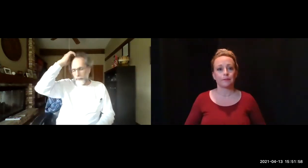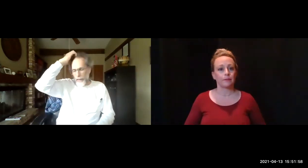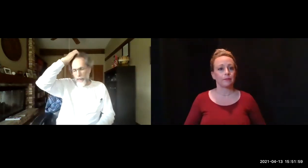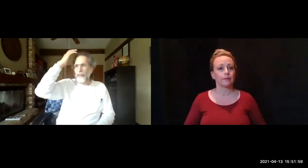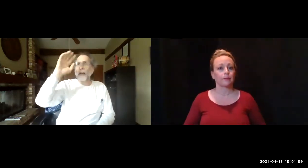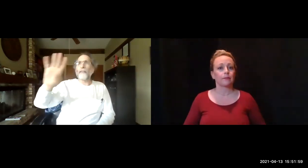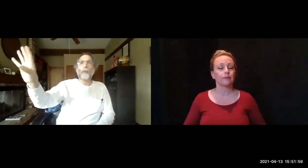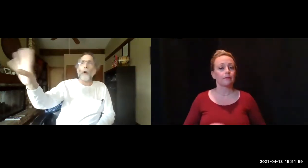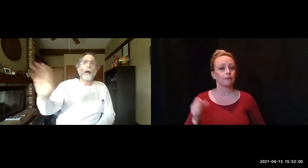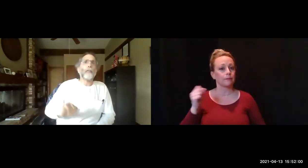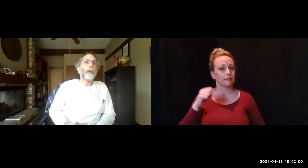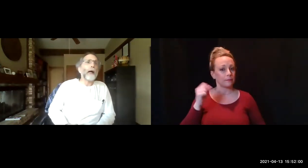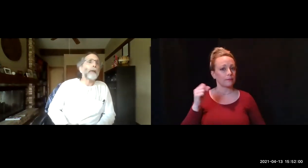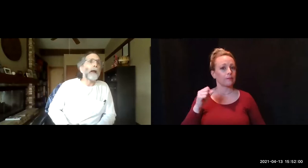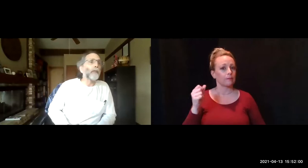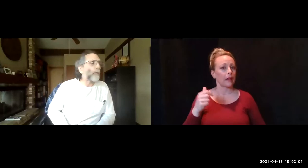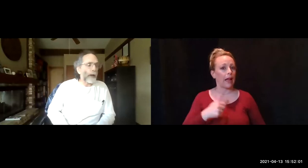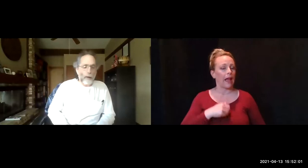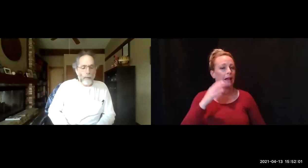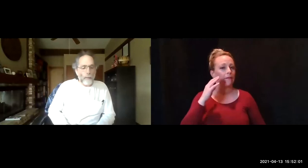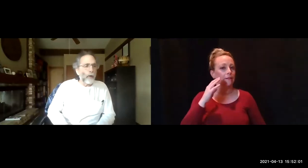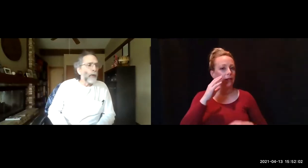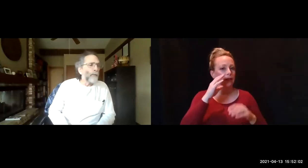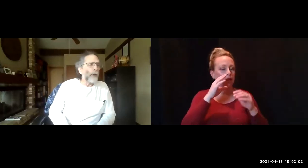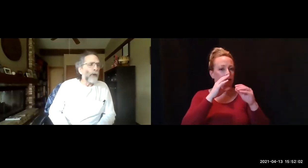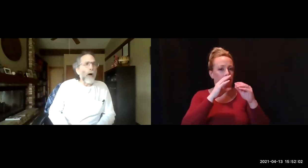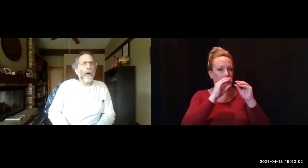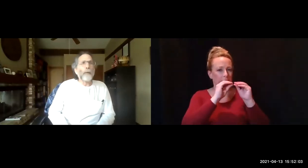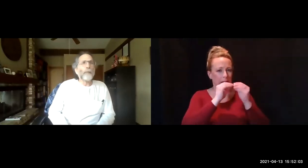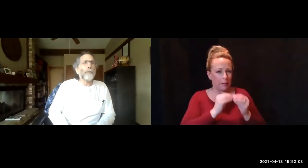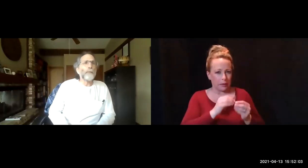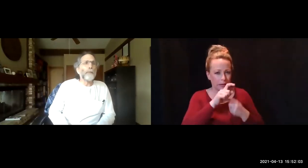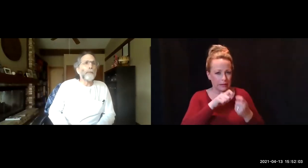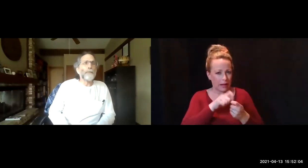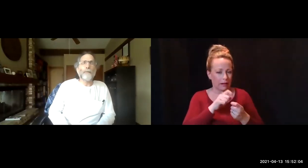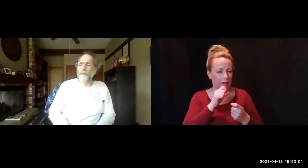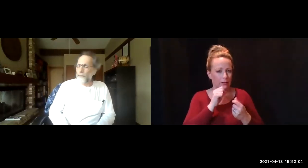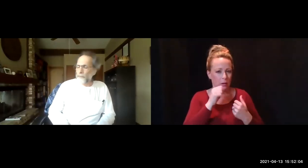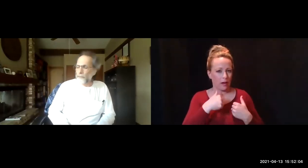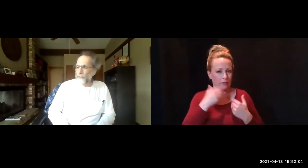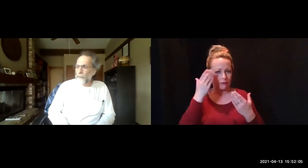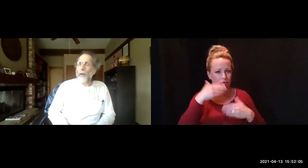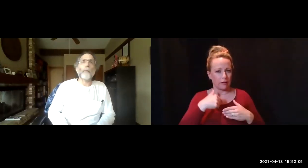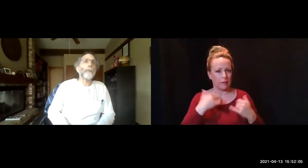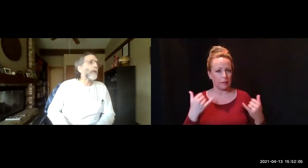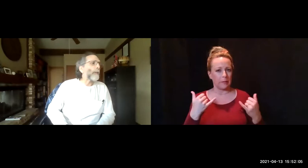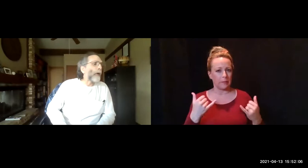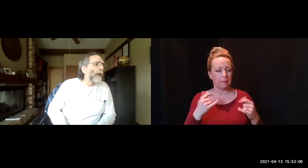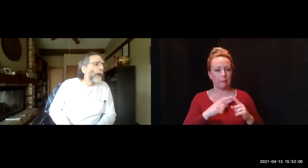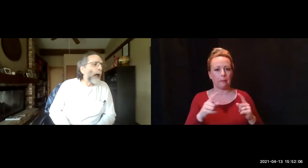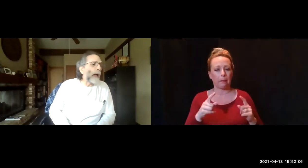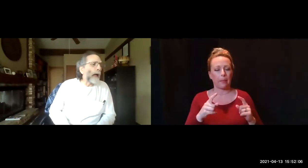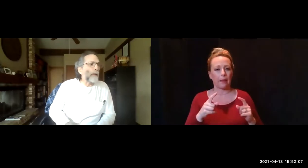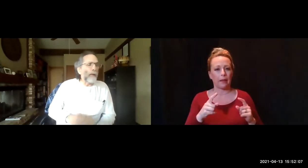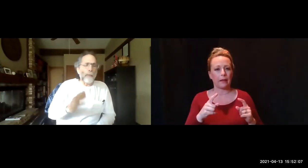I have an inventory on a slide that I used somewhere. I can't remember. I can't remember the number.